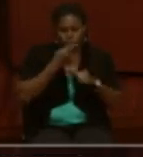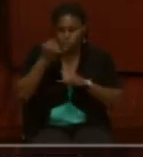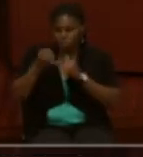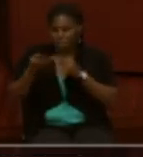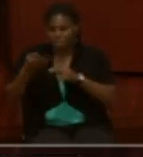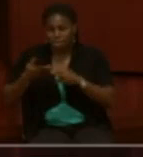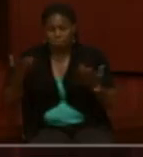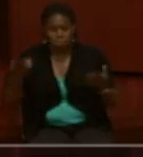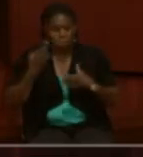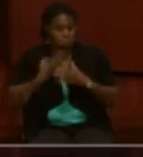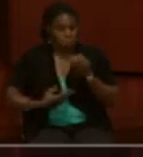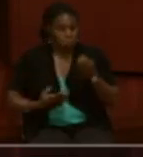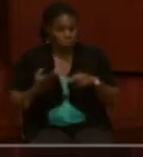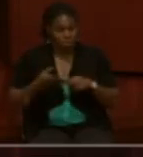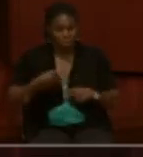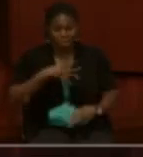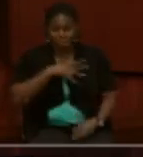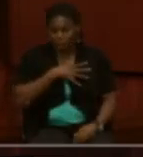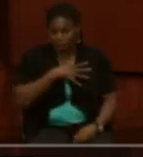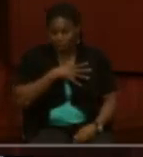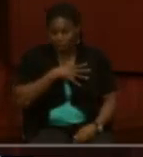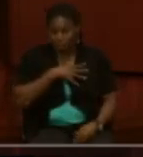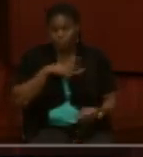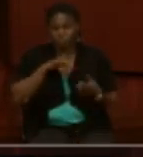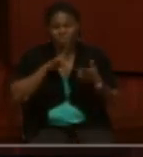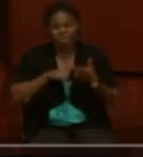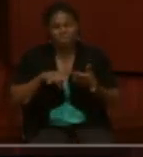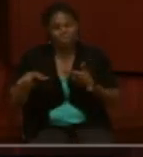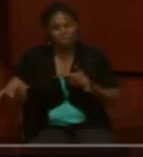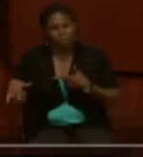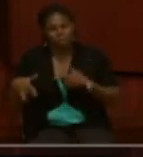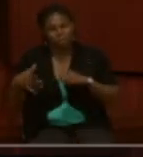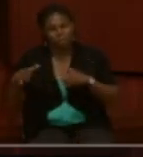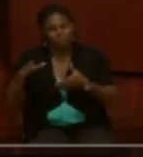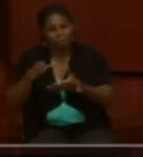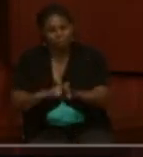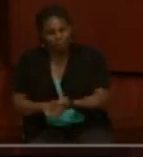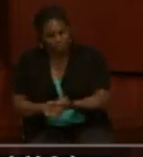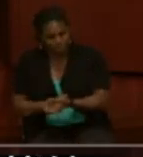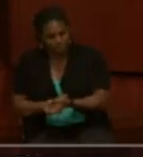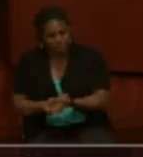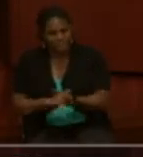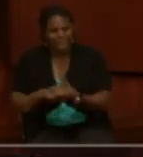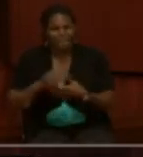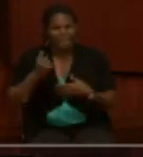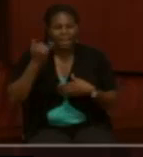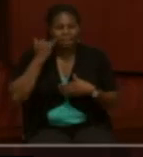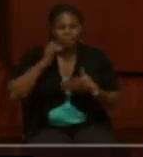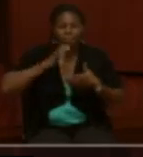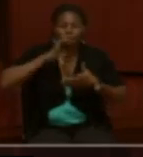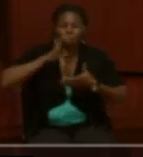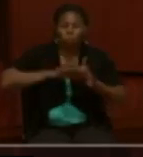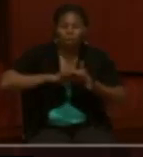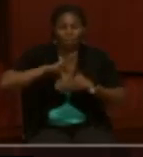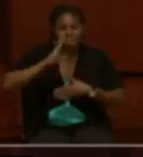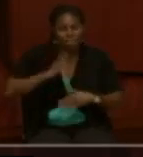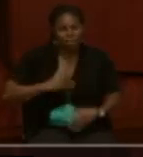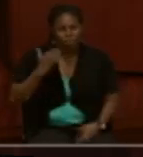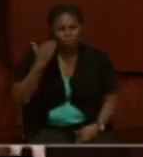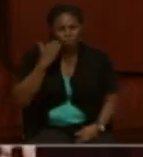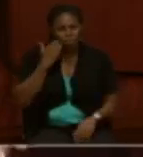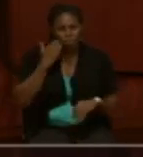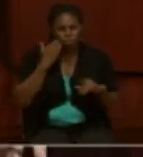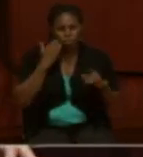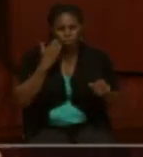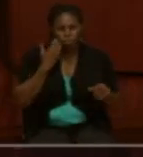change both. Which is fine until they get married. Then the problem is if their wife never knew the name they